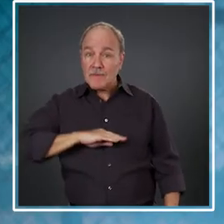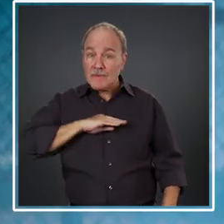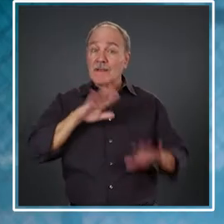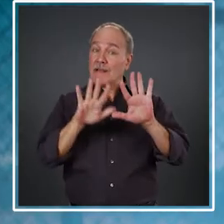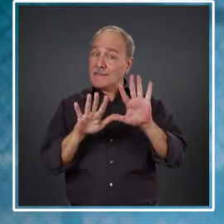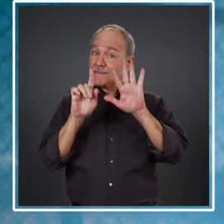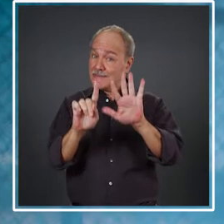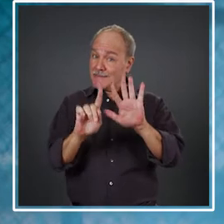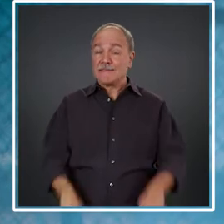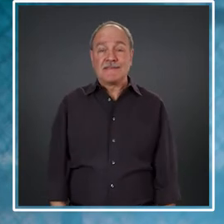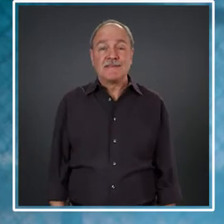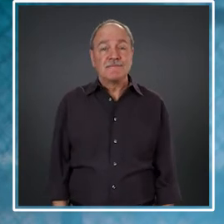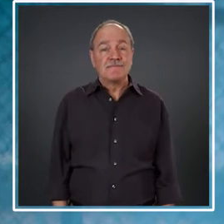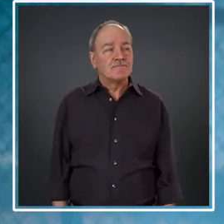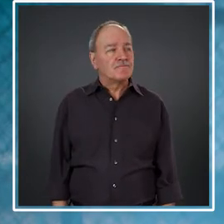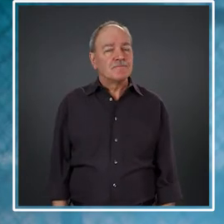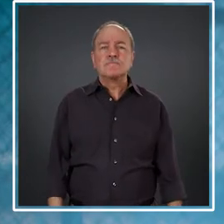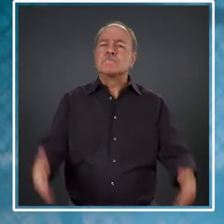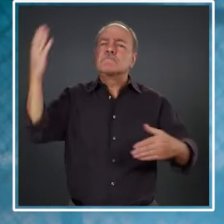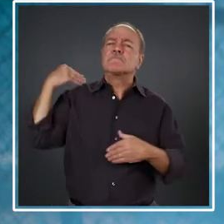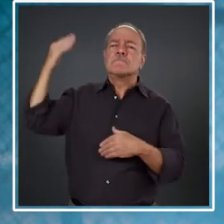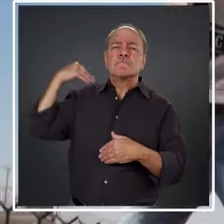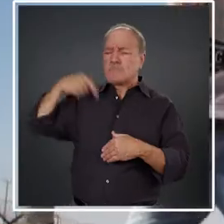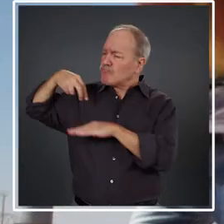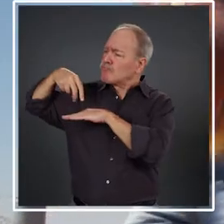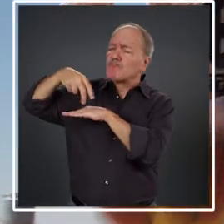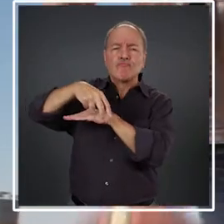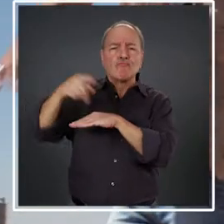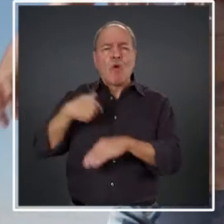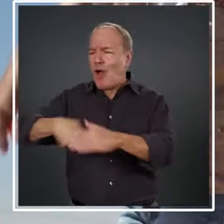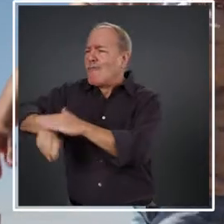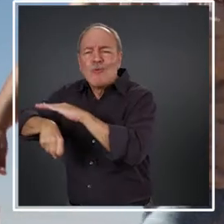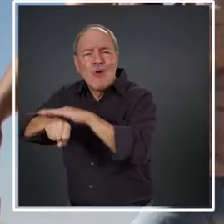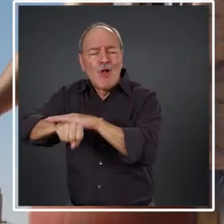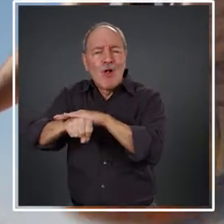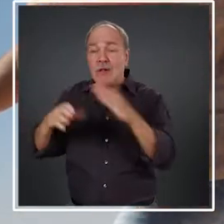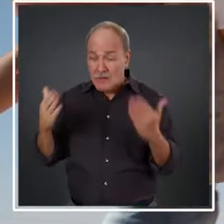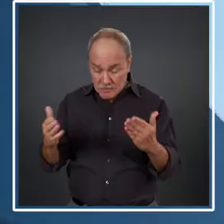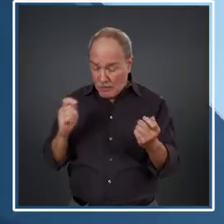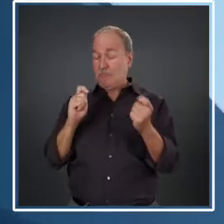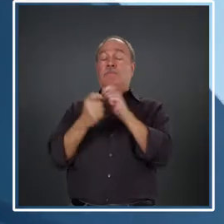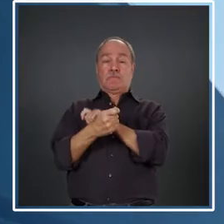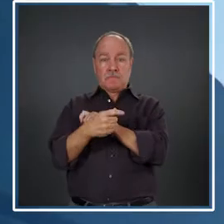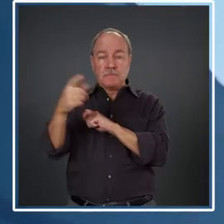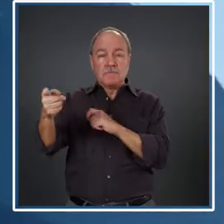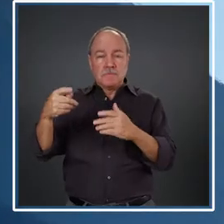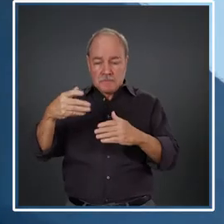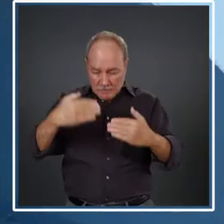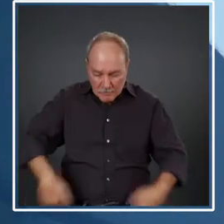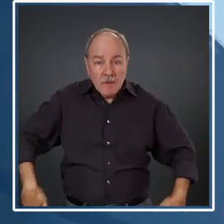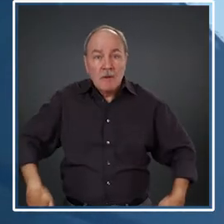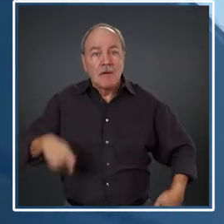Before my injury, I liked playing football. Now, I play basketball. Sammy plays basketball